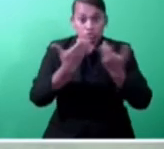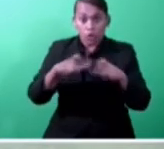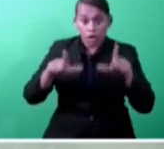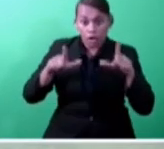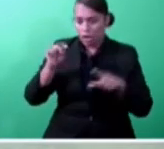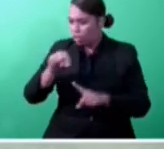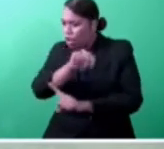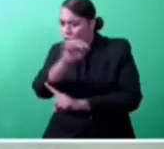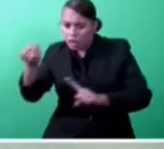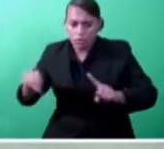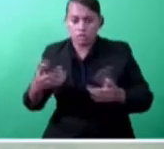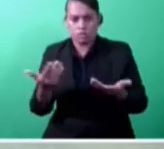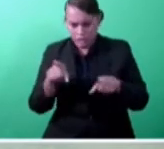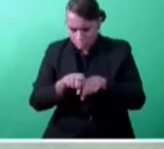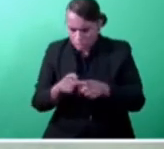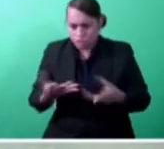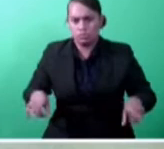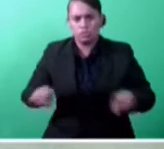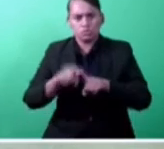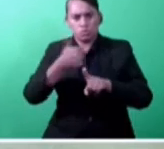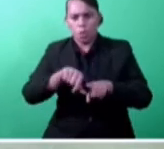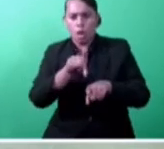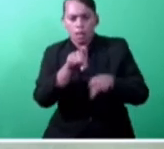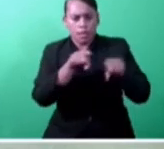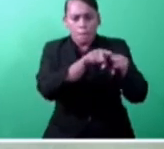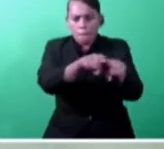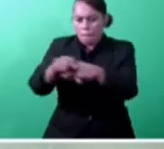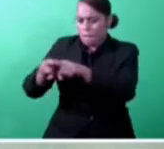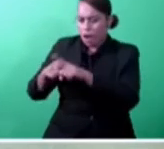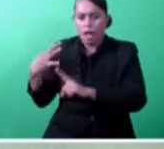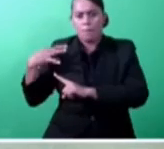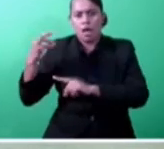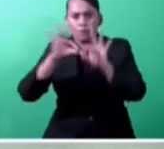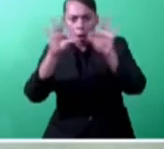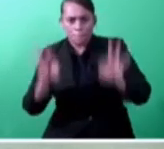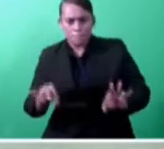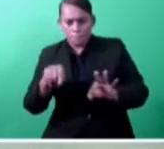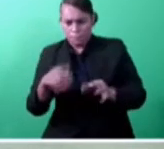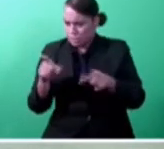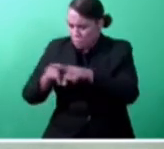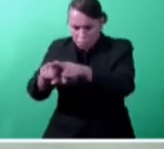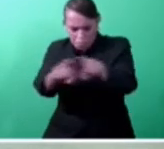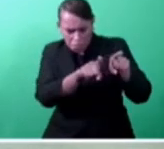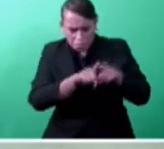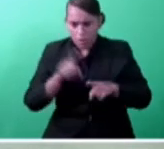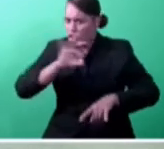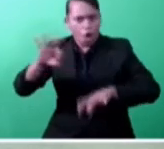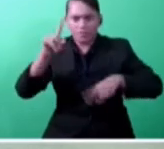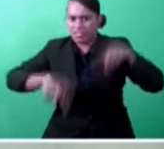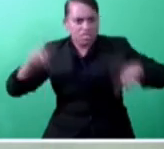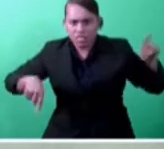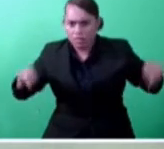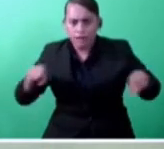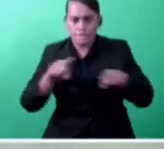the same procedure and the same application form for the business license. Mr. Speaker Sir, other